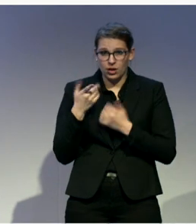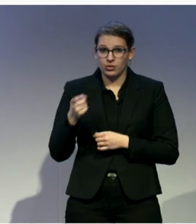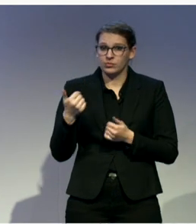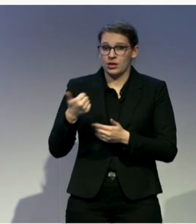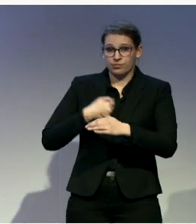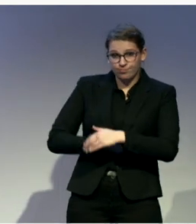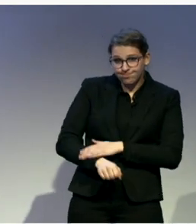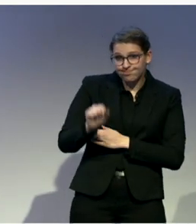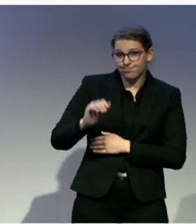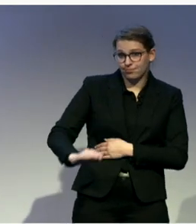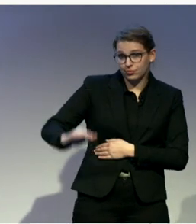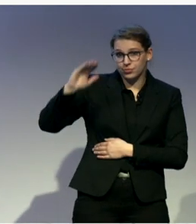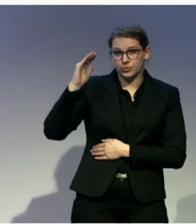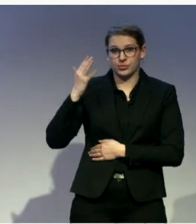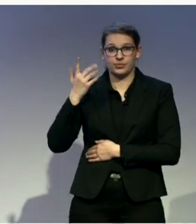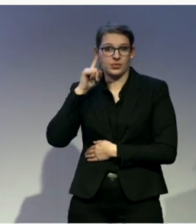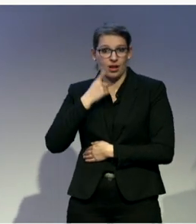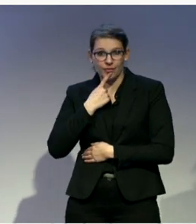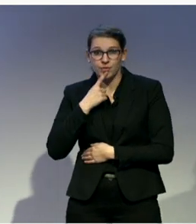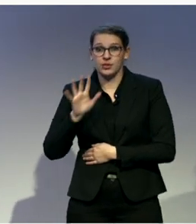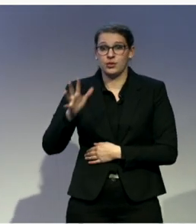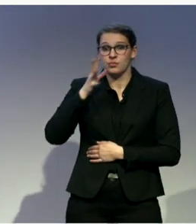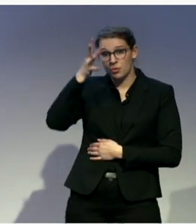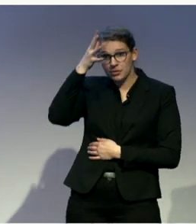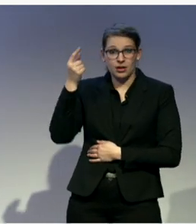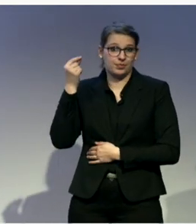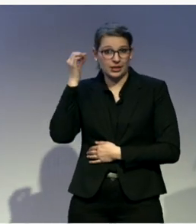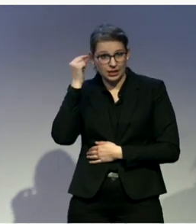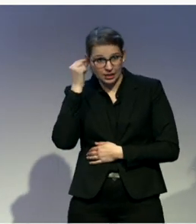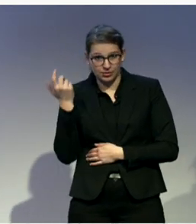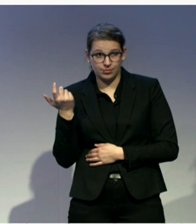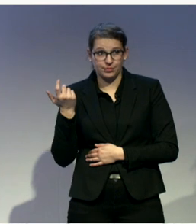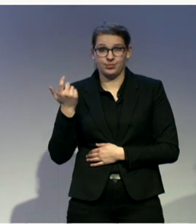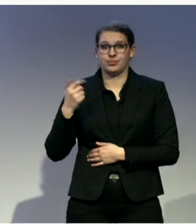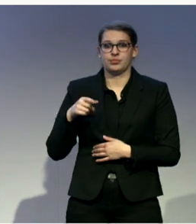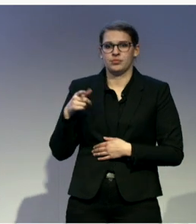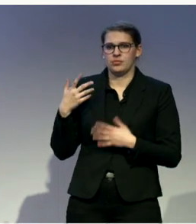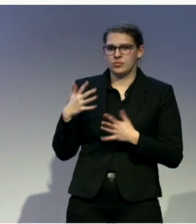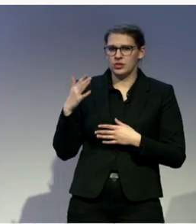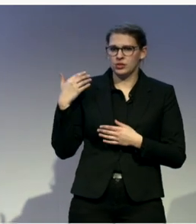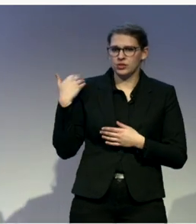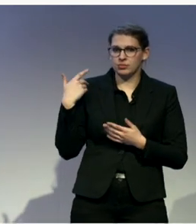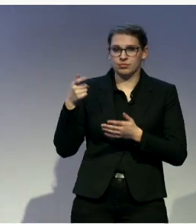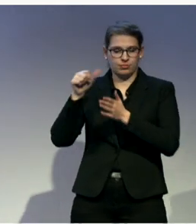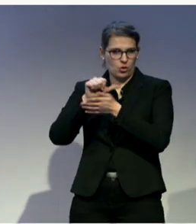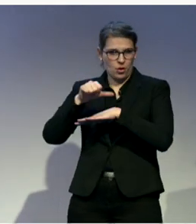to hearing parents. He was operated and giving a cochlear solution